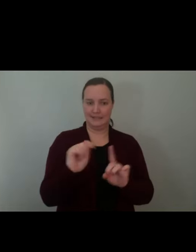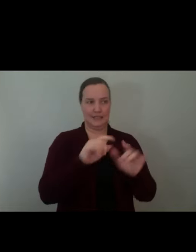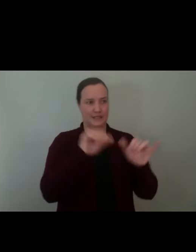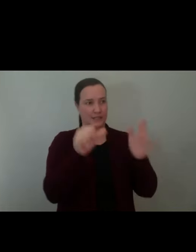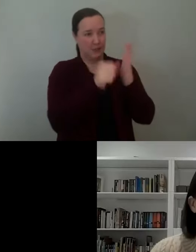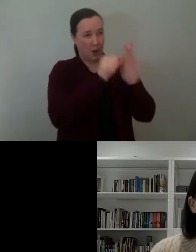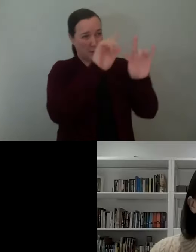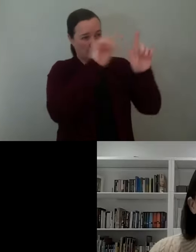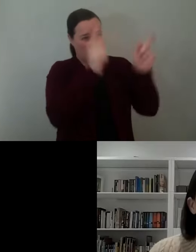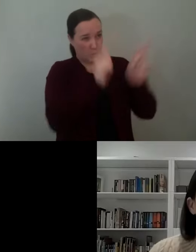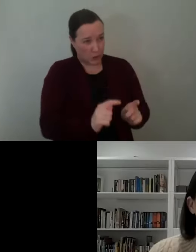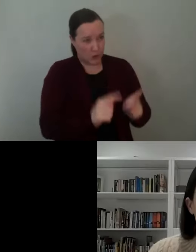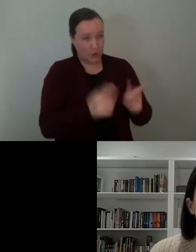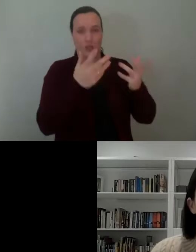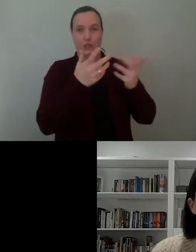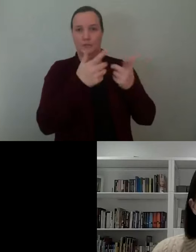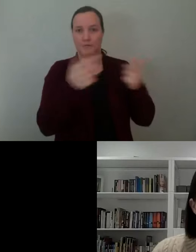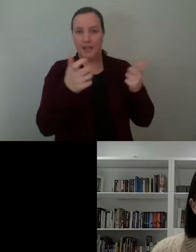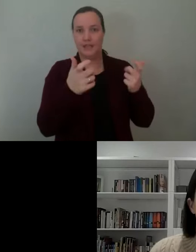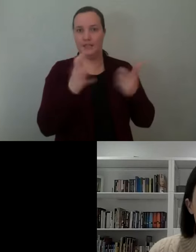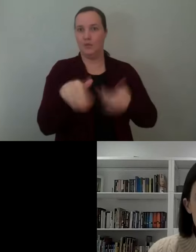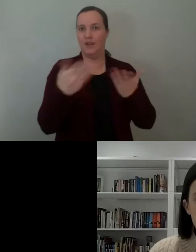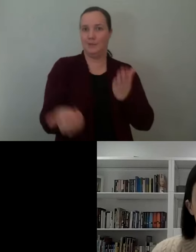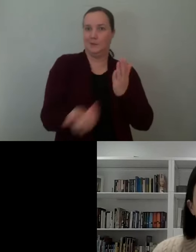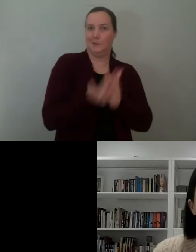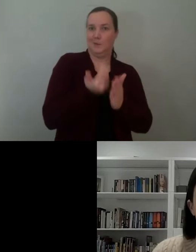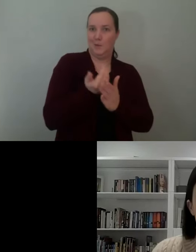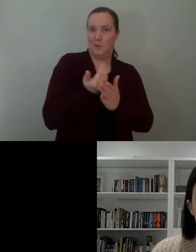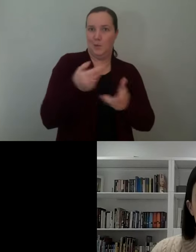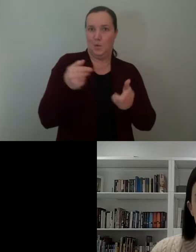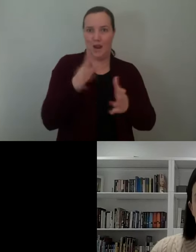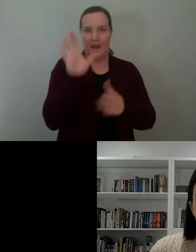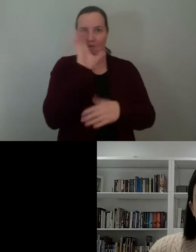wayfinding systems, new signals of safety, which are much needed under the gardener.